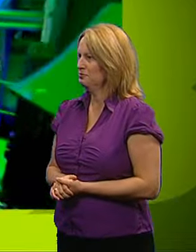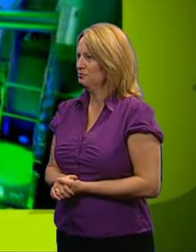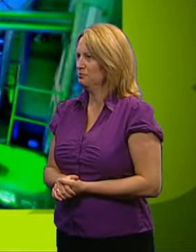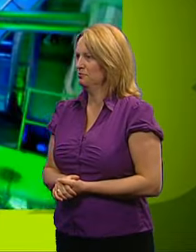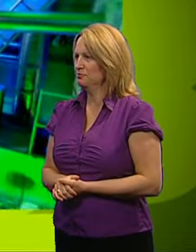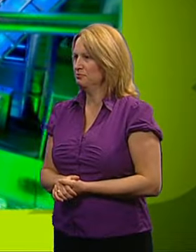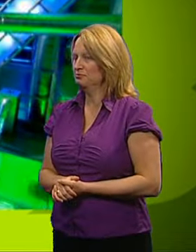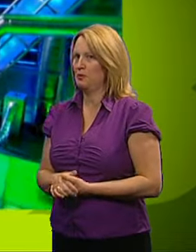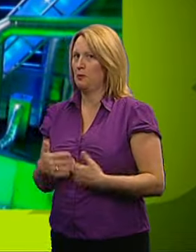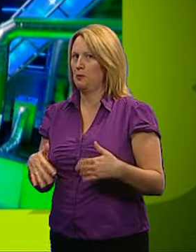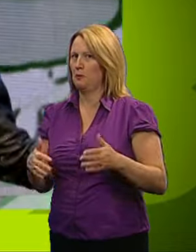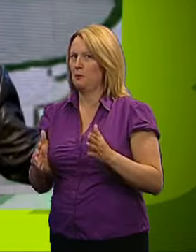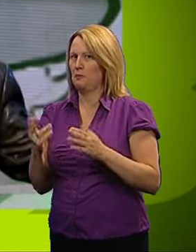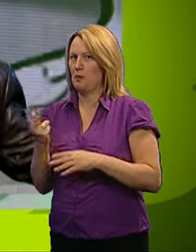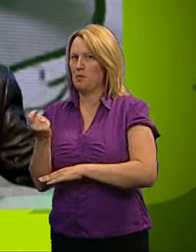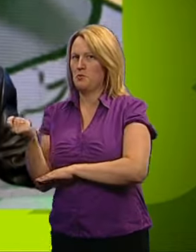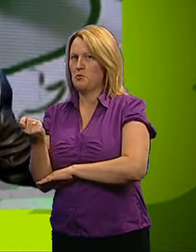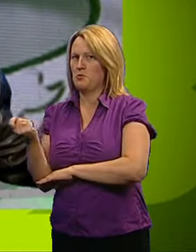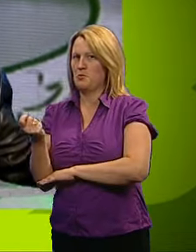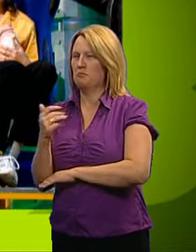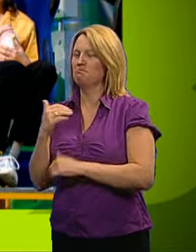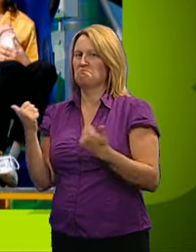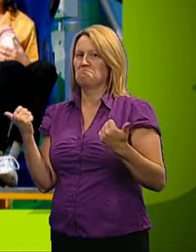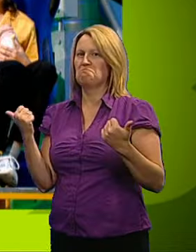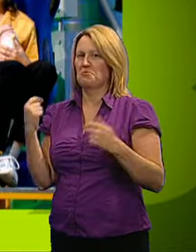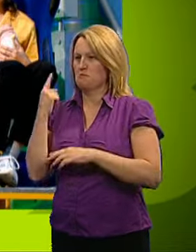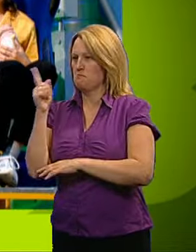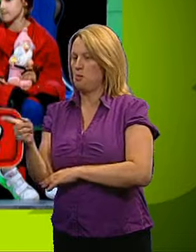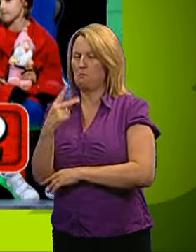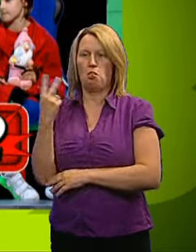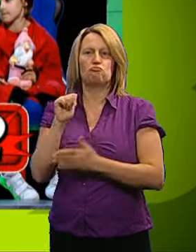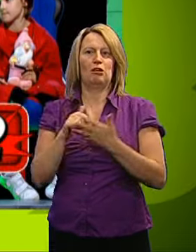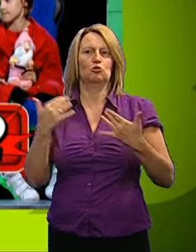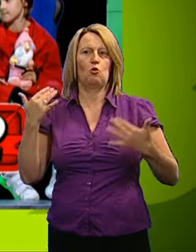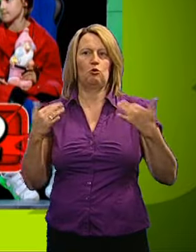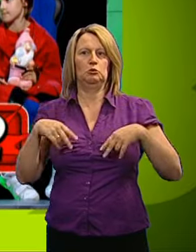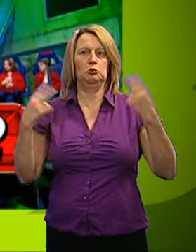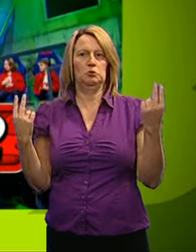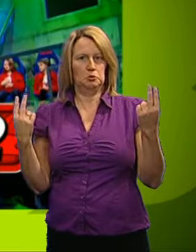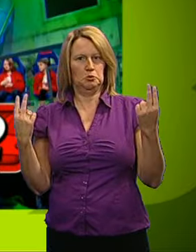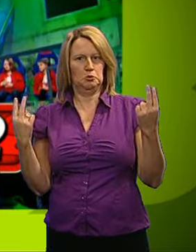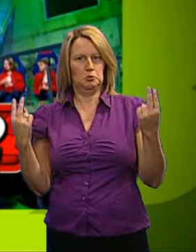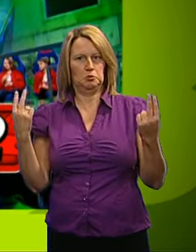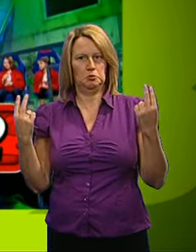Water power was enough. It did it. That means both teams are right. It's an extra point to both teams. It means it's now two all.